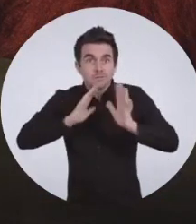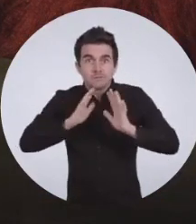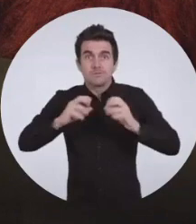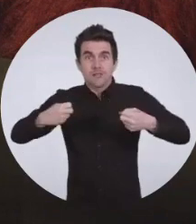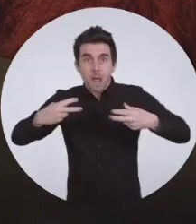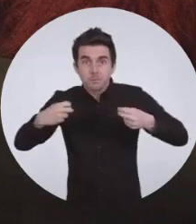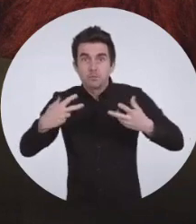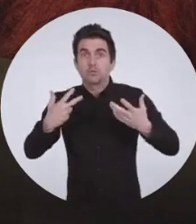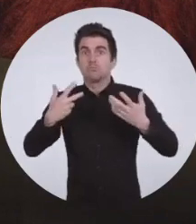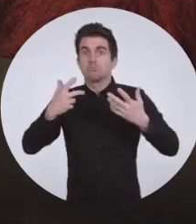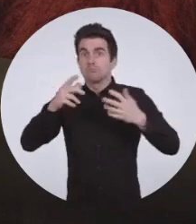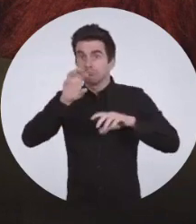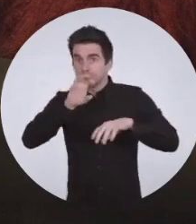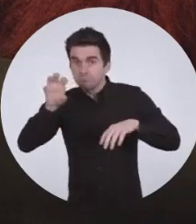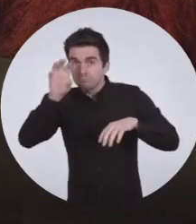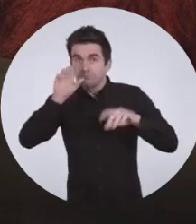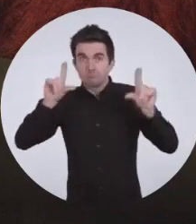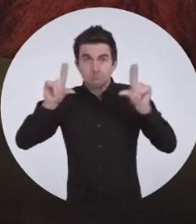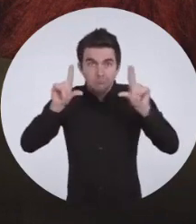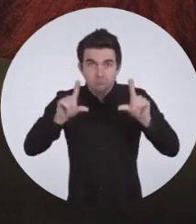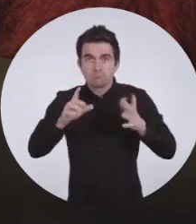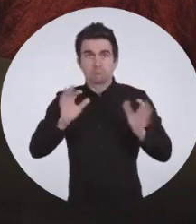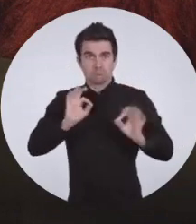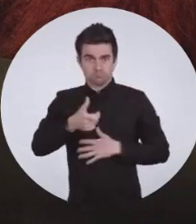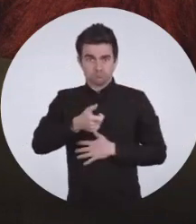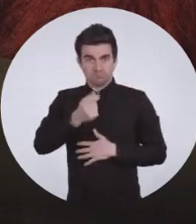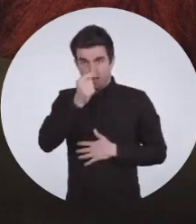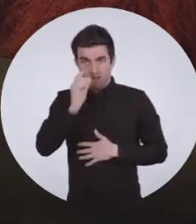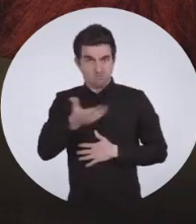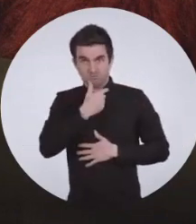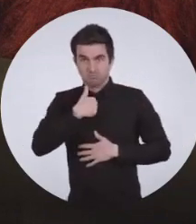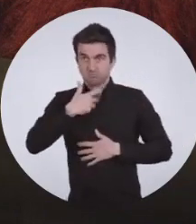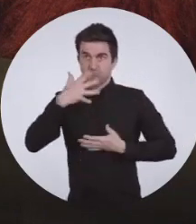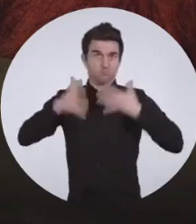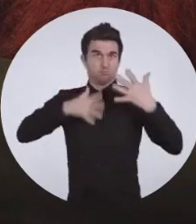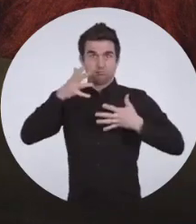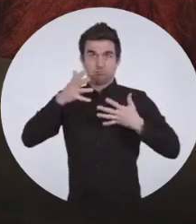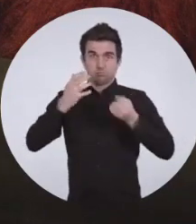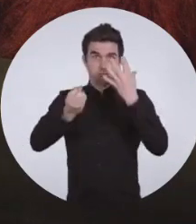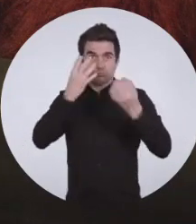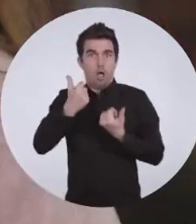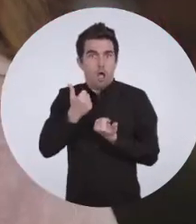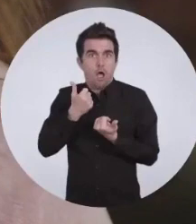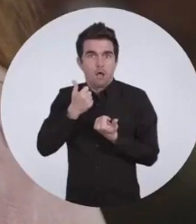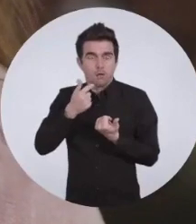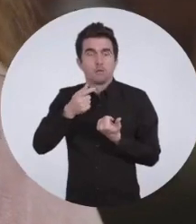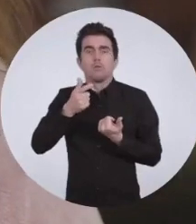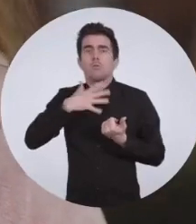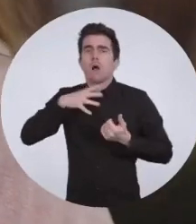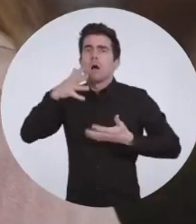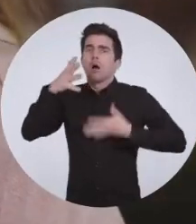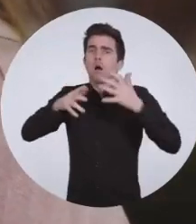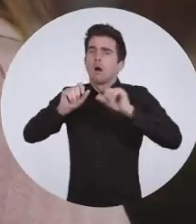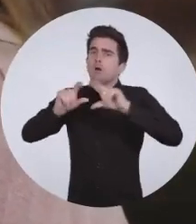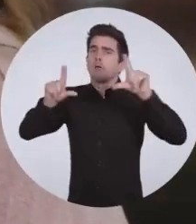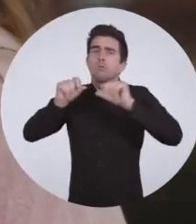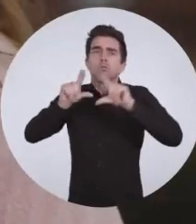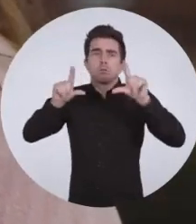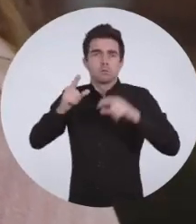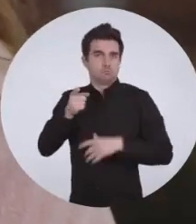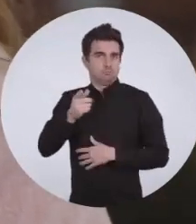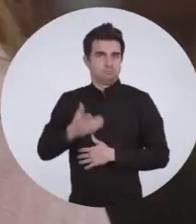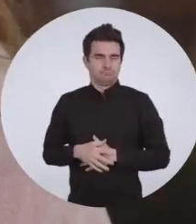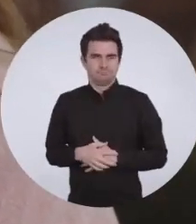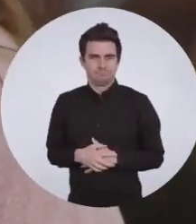Zoom, caption, and resizing of the screen can be used without a remote. Here are some gestures you can do. To turn Sign Language Zoom on or